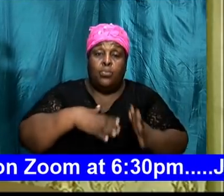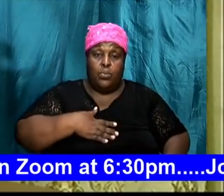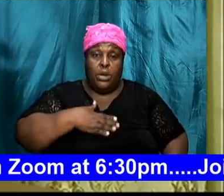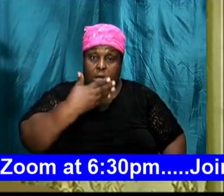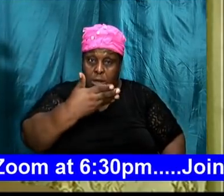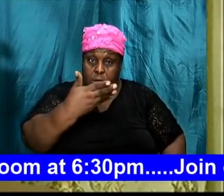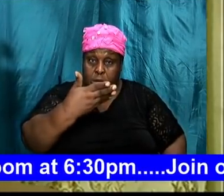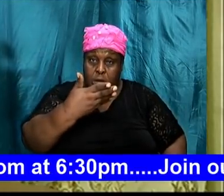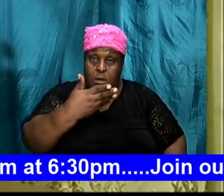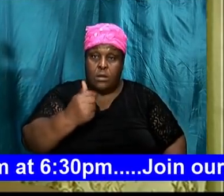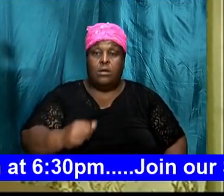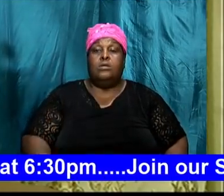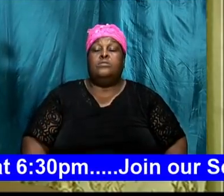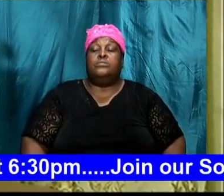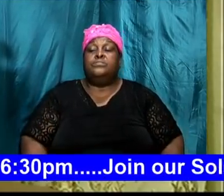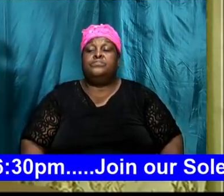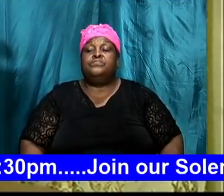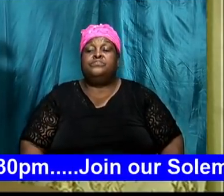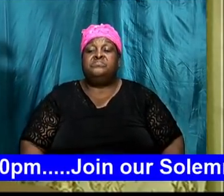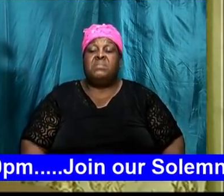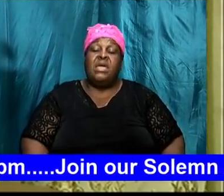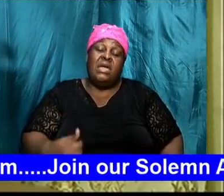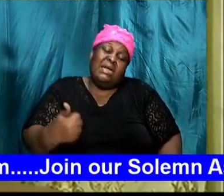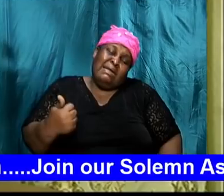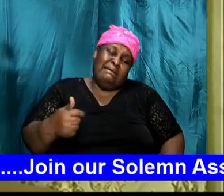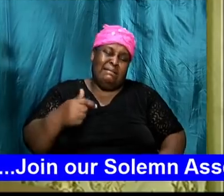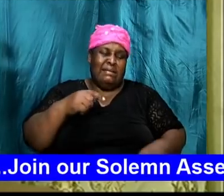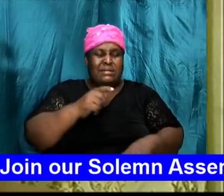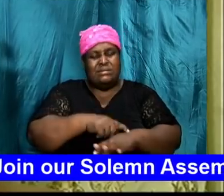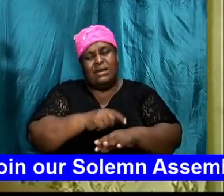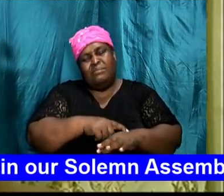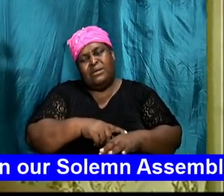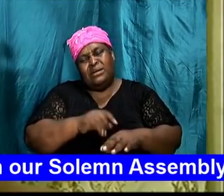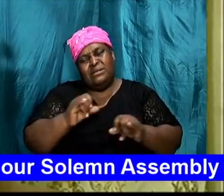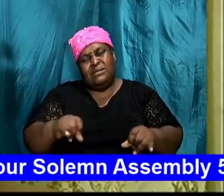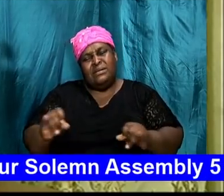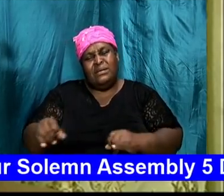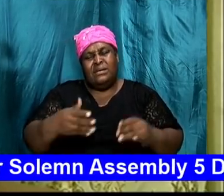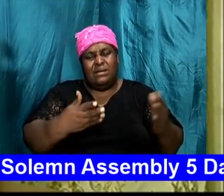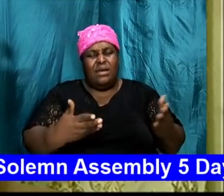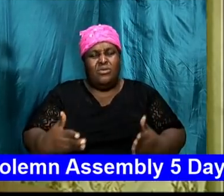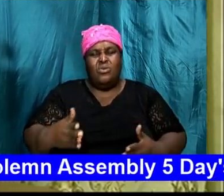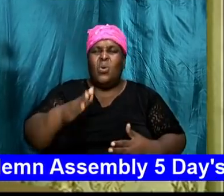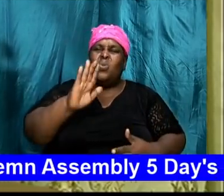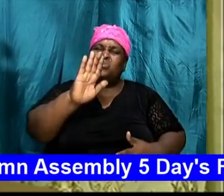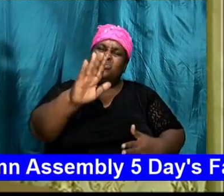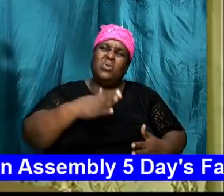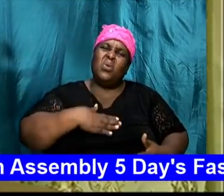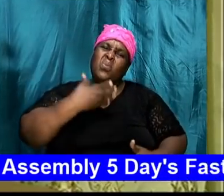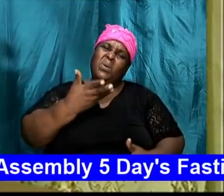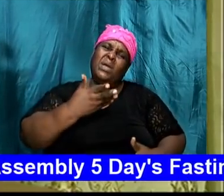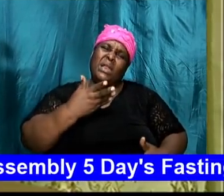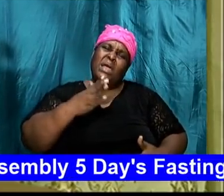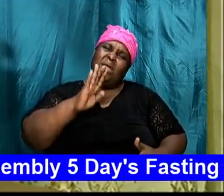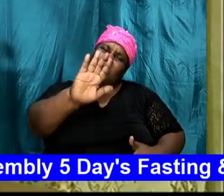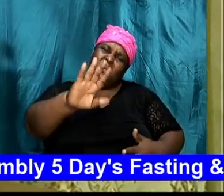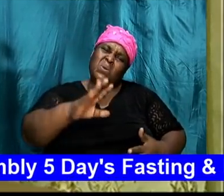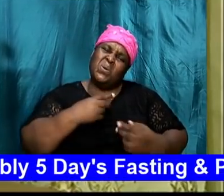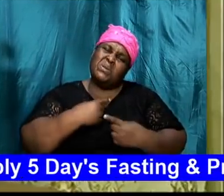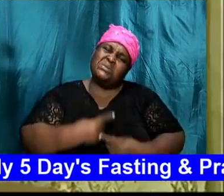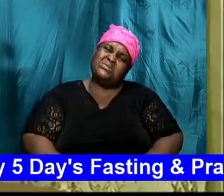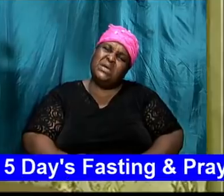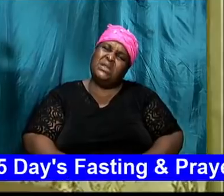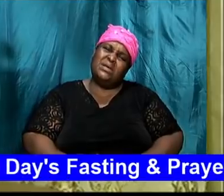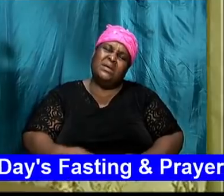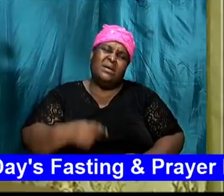So anytime as an individual you find yourself carrying out your will and your desire understand that you're